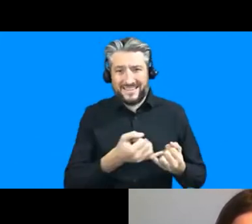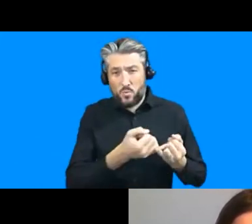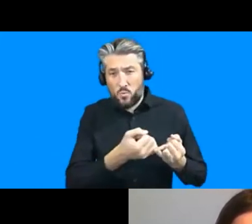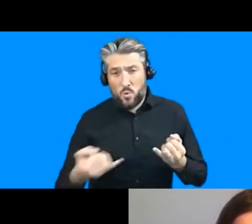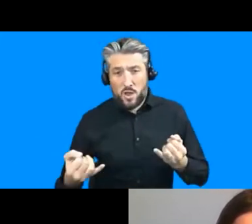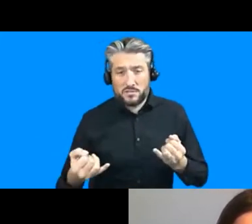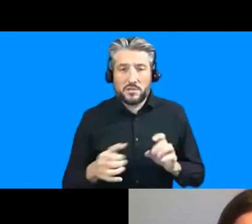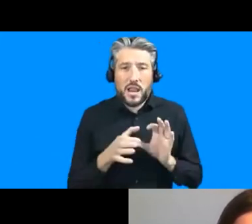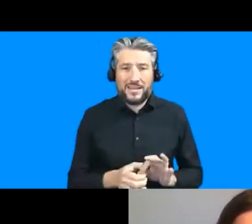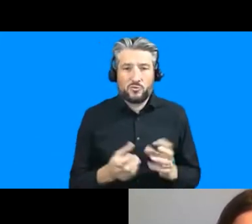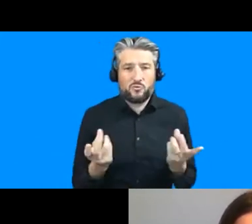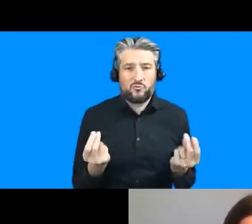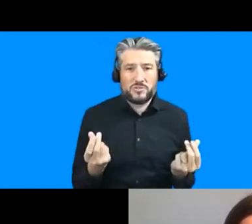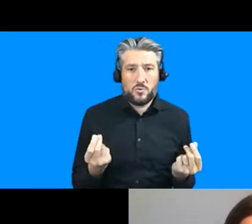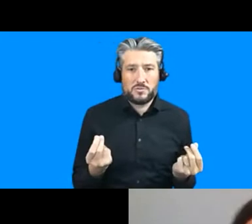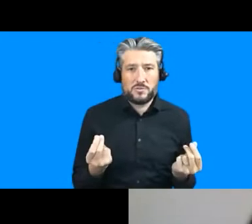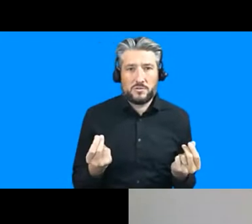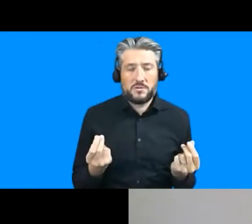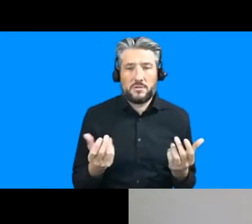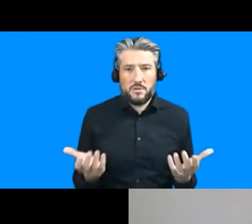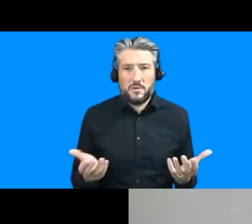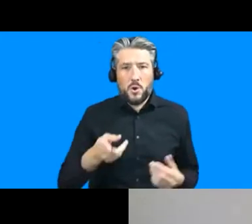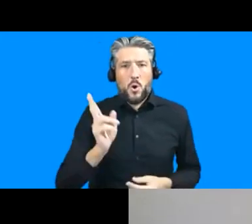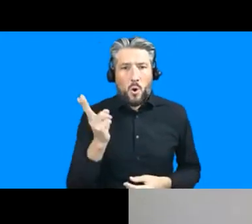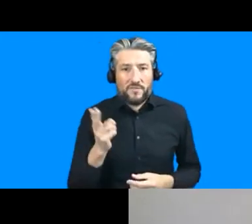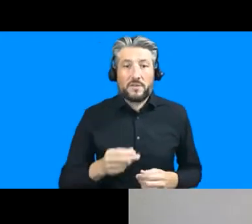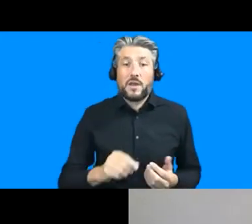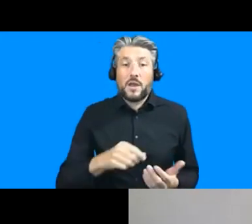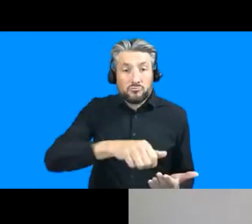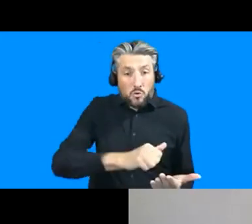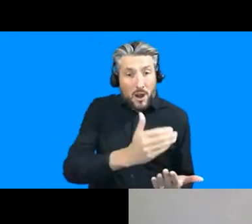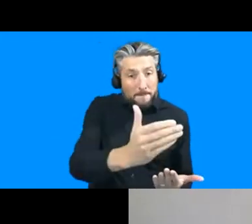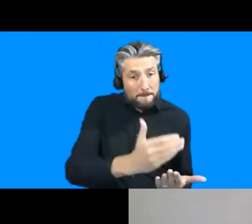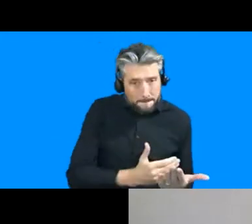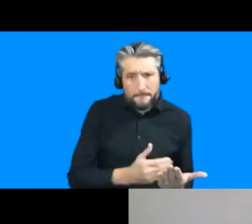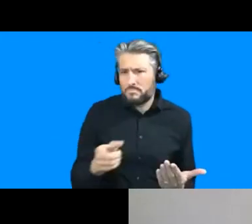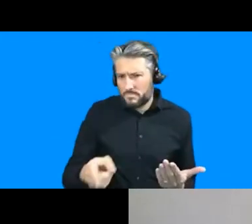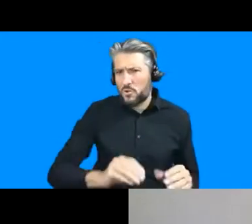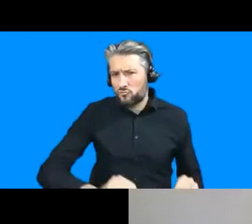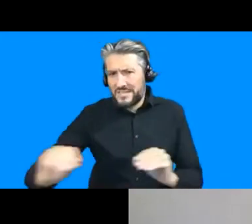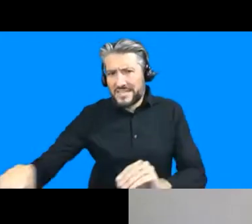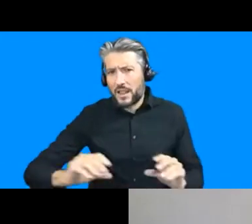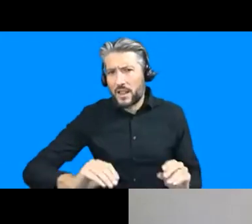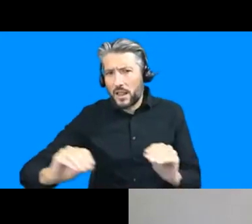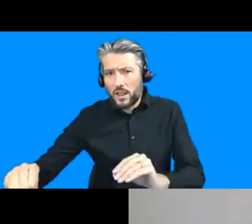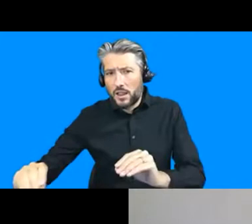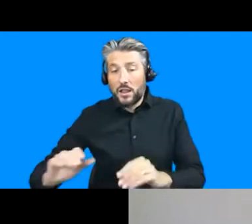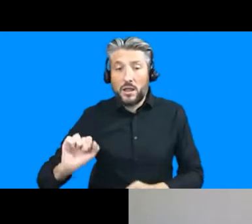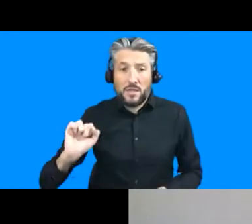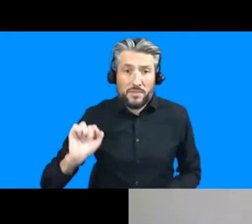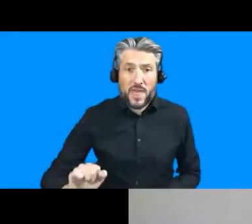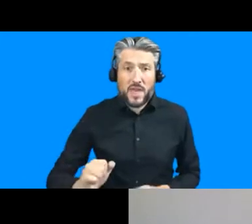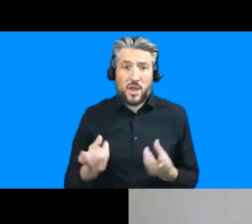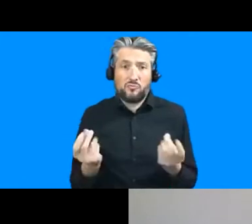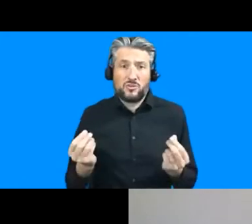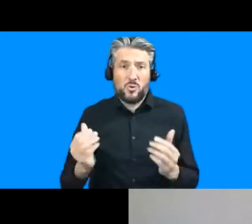in resettlement programs women's access to resources in fact sometimes get depleted or many times get depleted and there's plenty of literature to